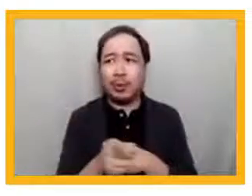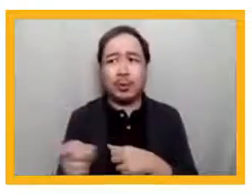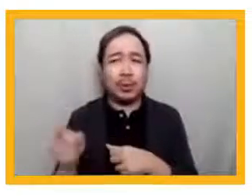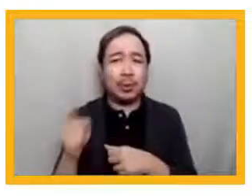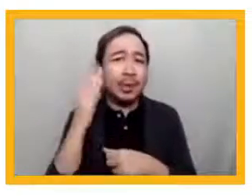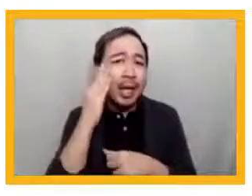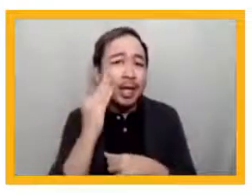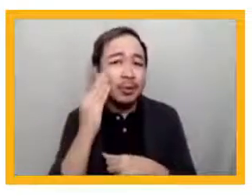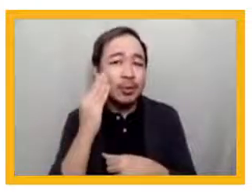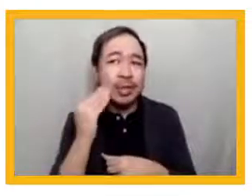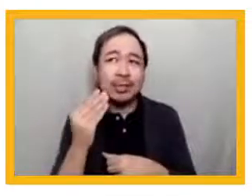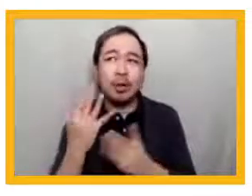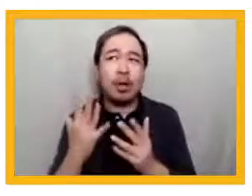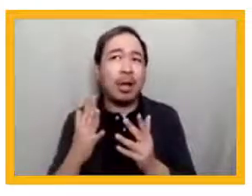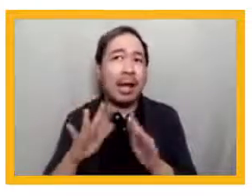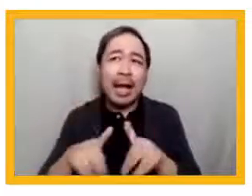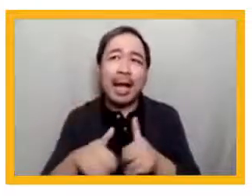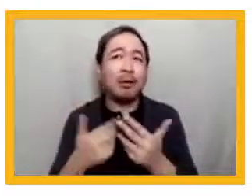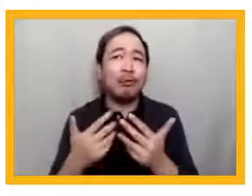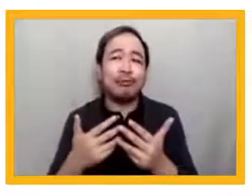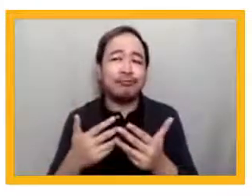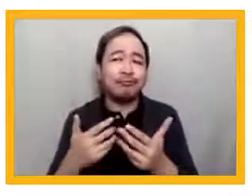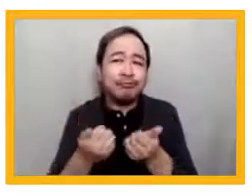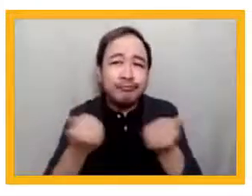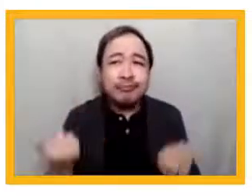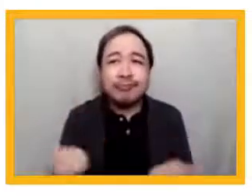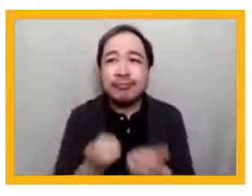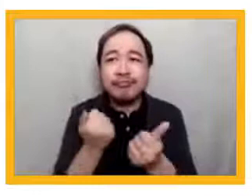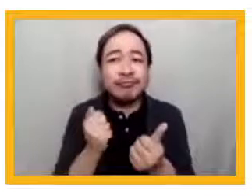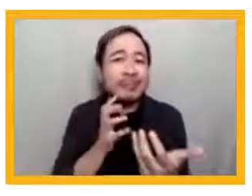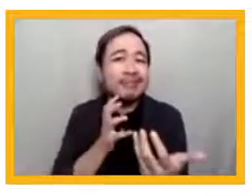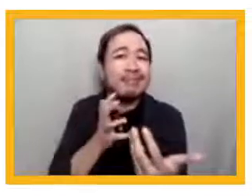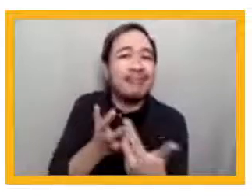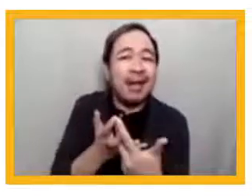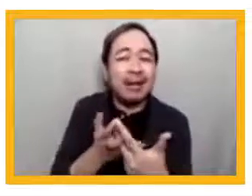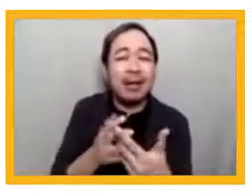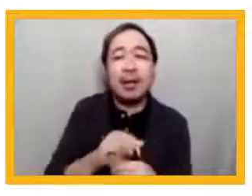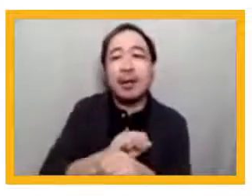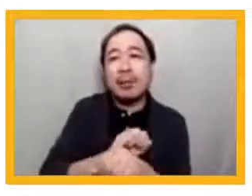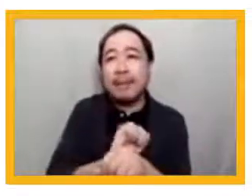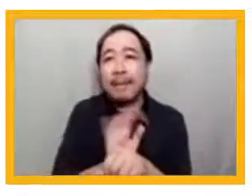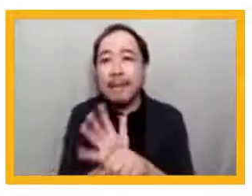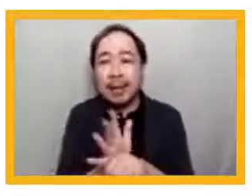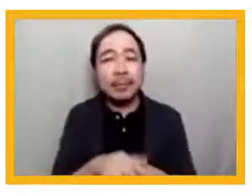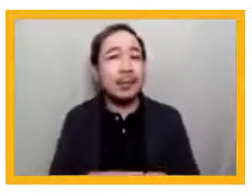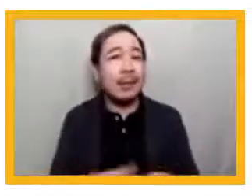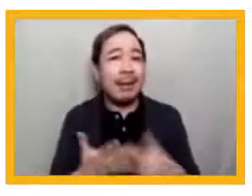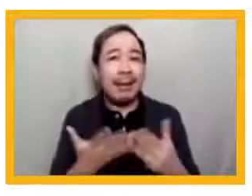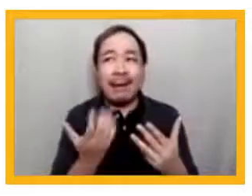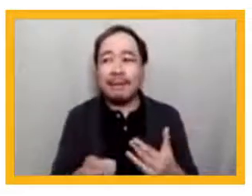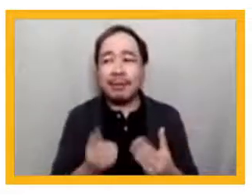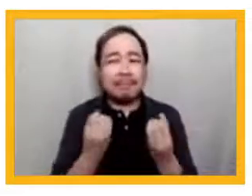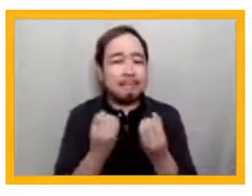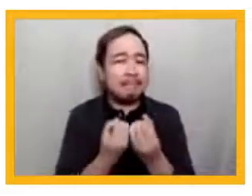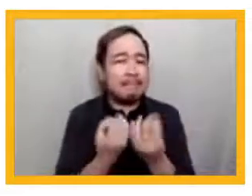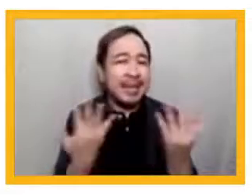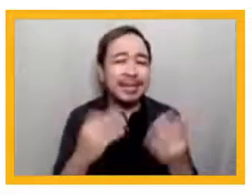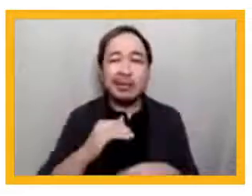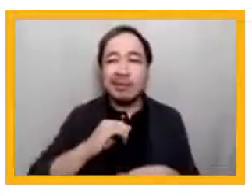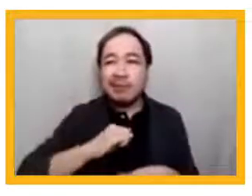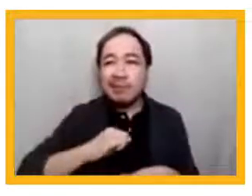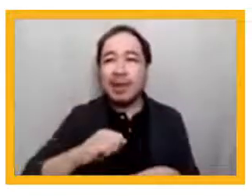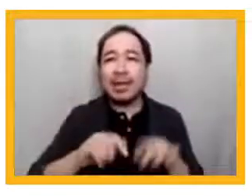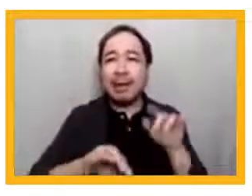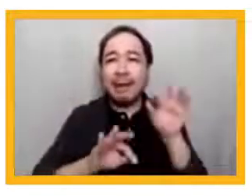reacting to a pandemic. We conducted a series of rapid assessment surveys and reworked our strategies from a blank slate.